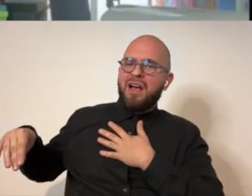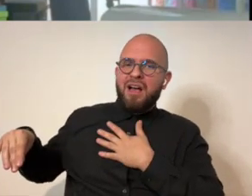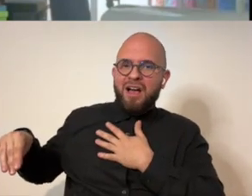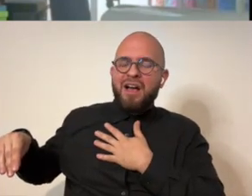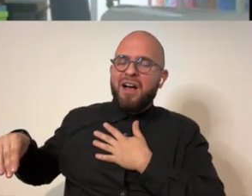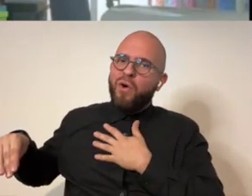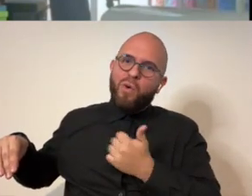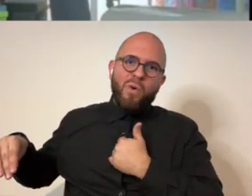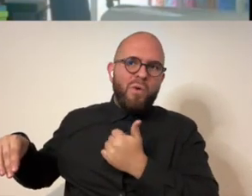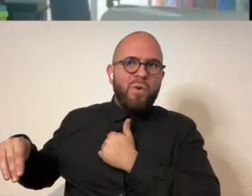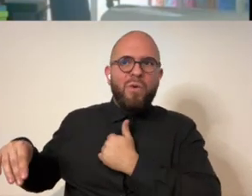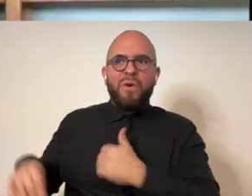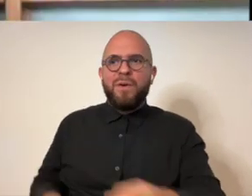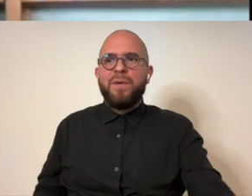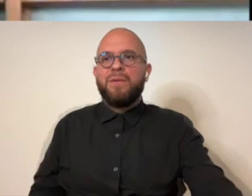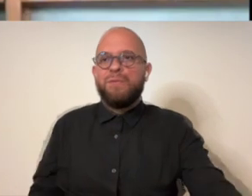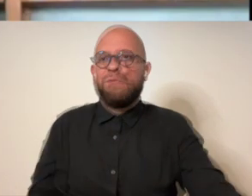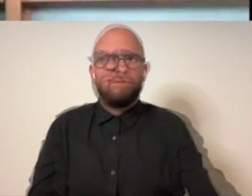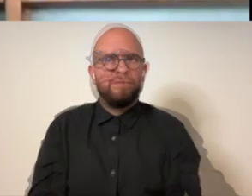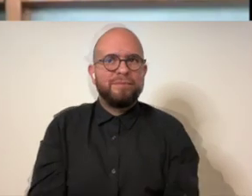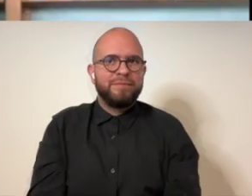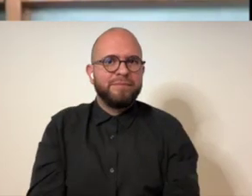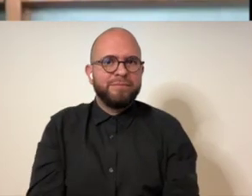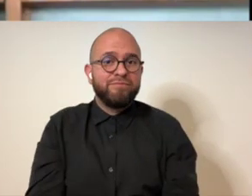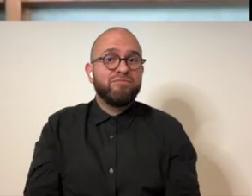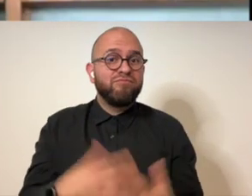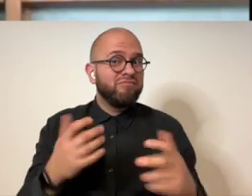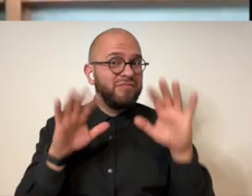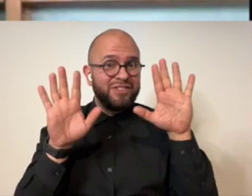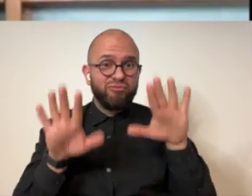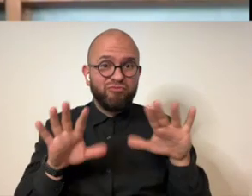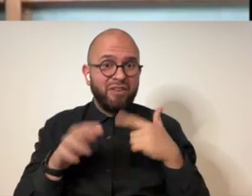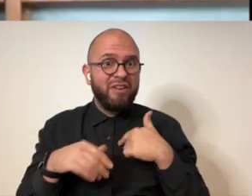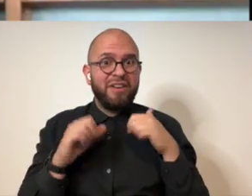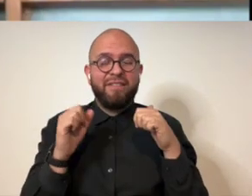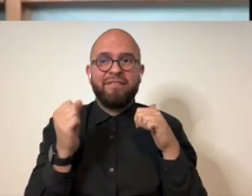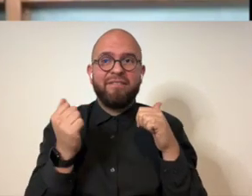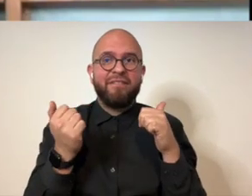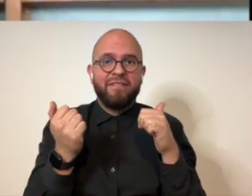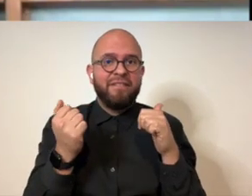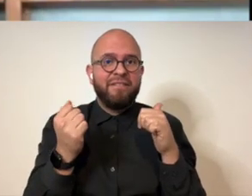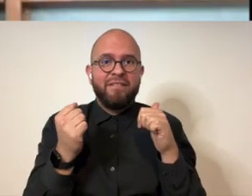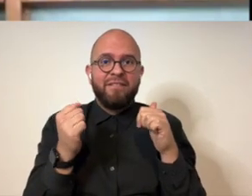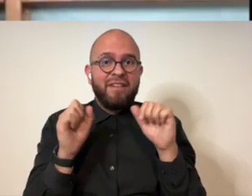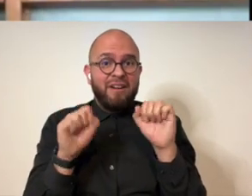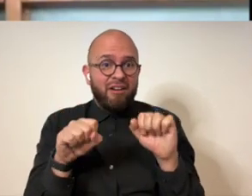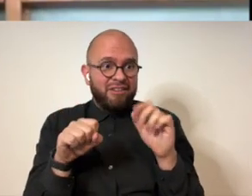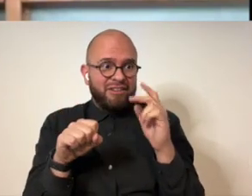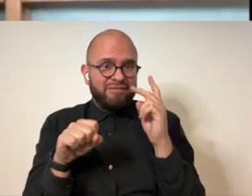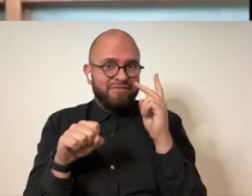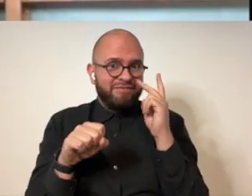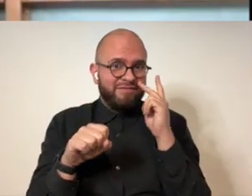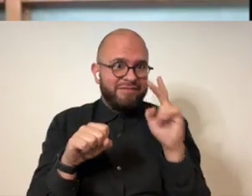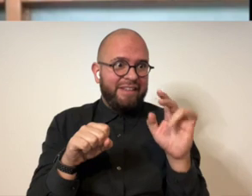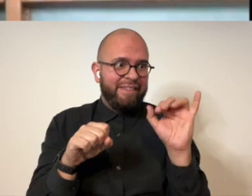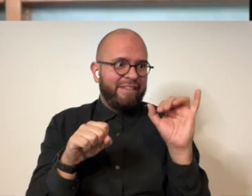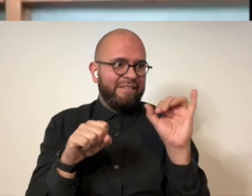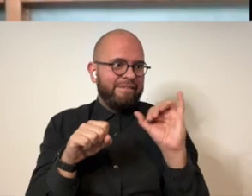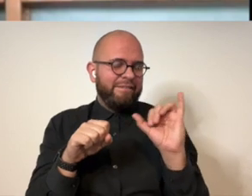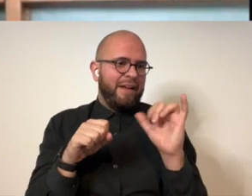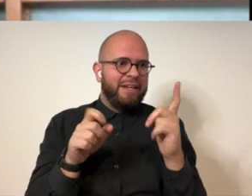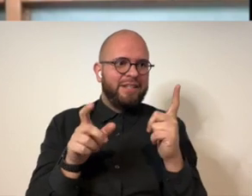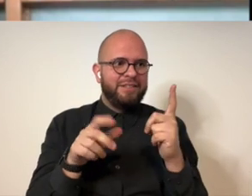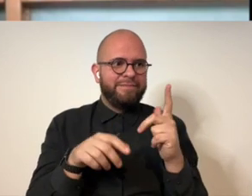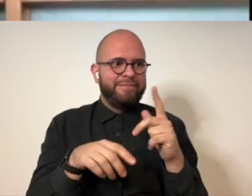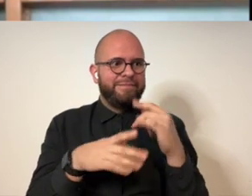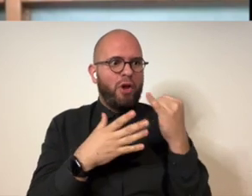just does it for me no that's great i can even see that as an installation being a really neat